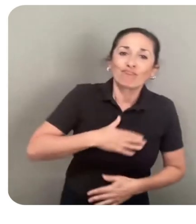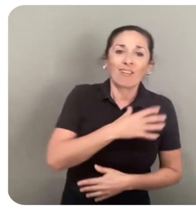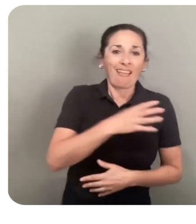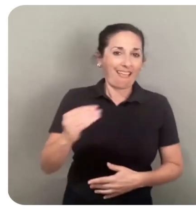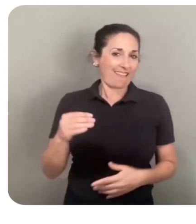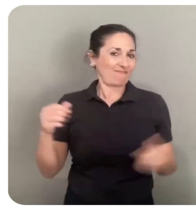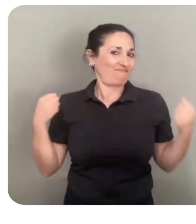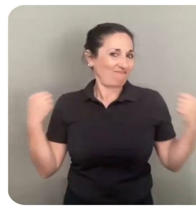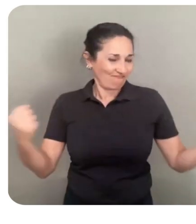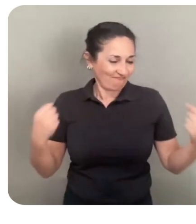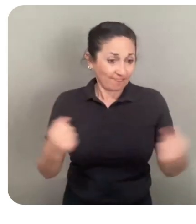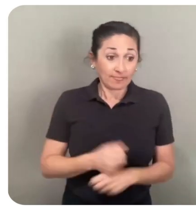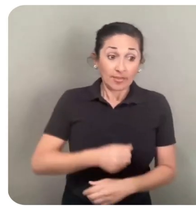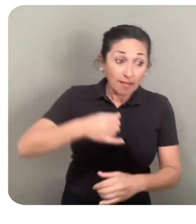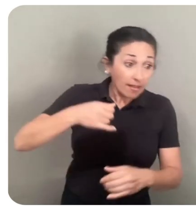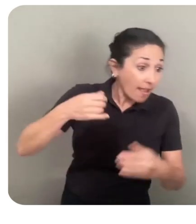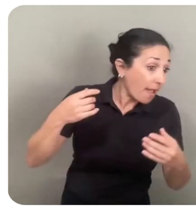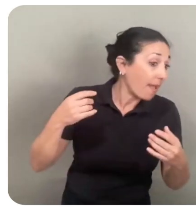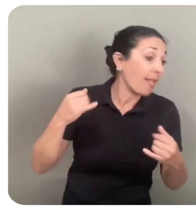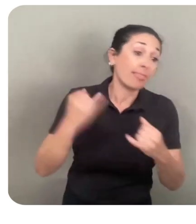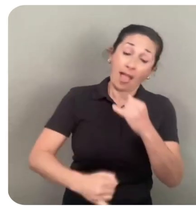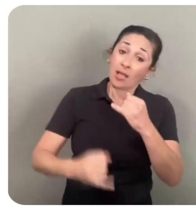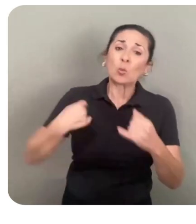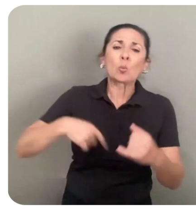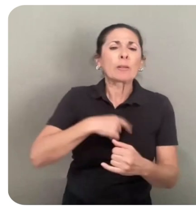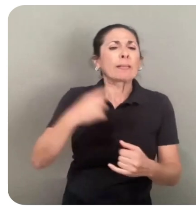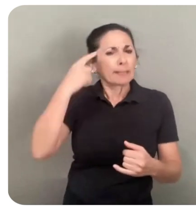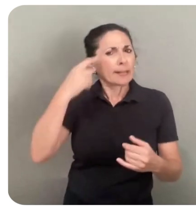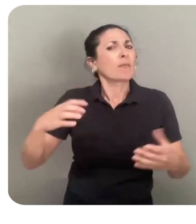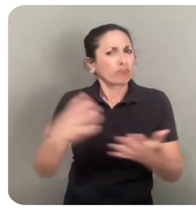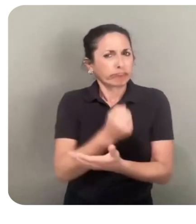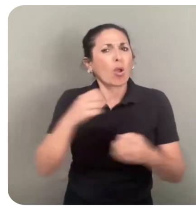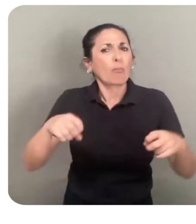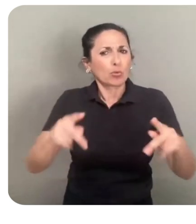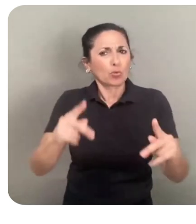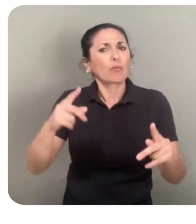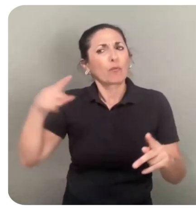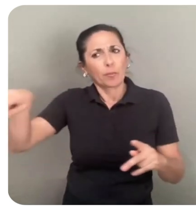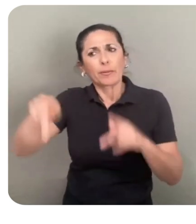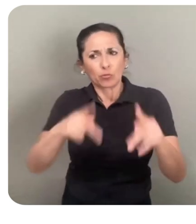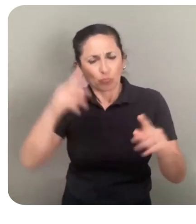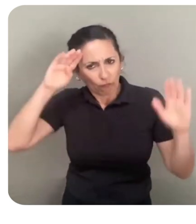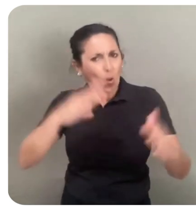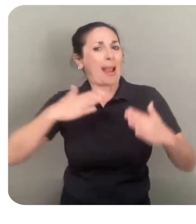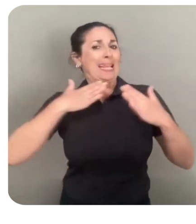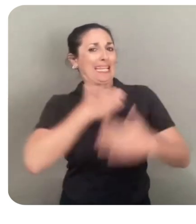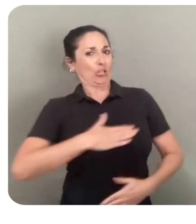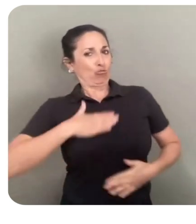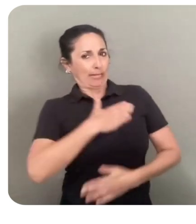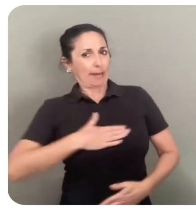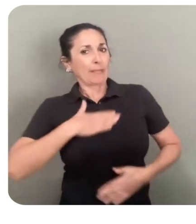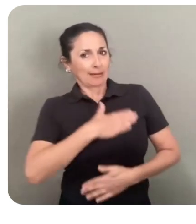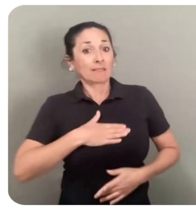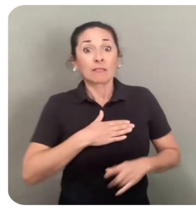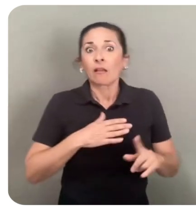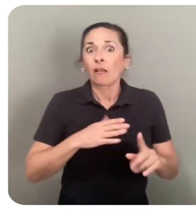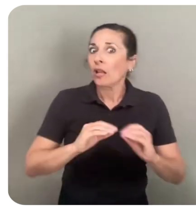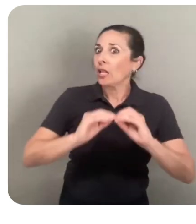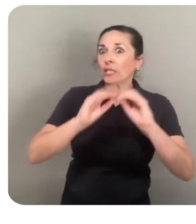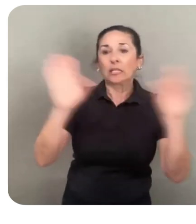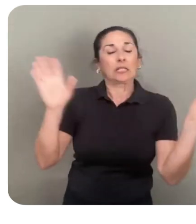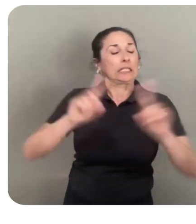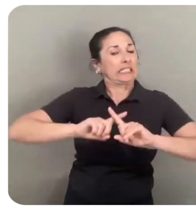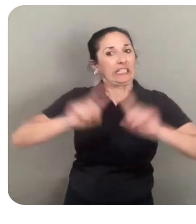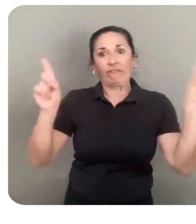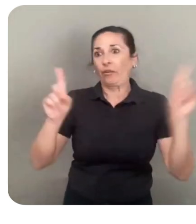we think there is a large opportunity for developers focused on entertainment. Mixed reality is clearly differentiated from TV